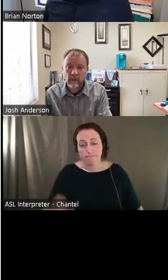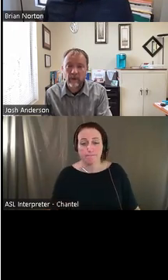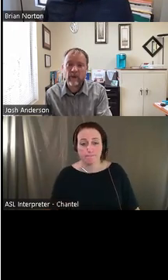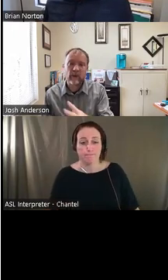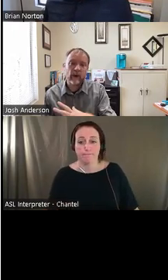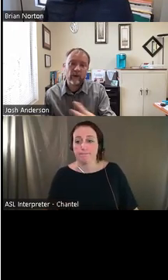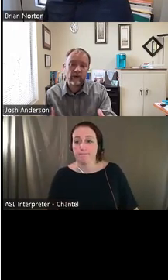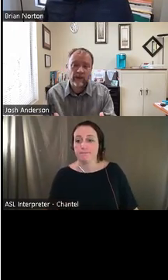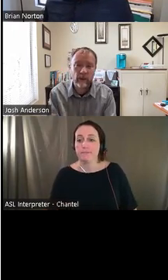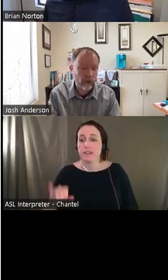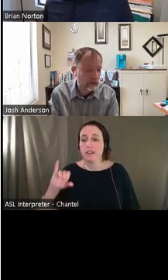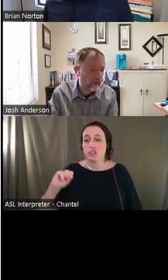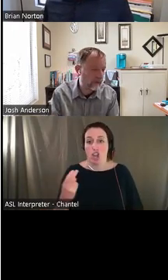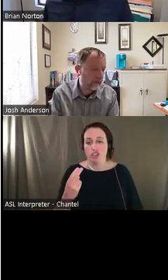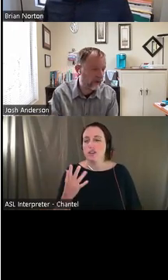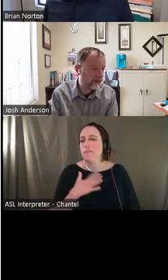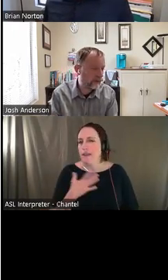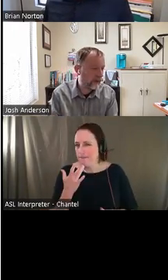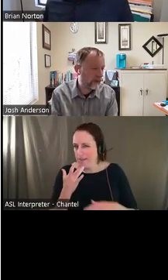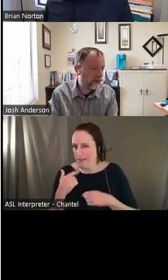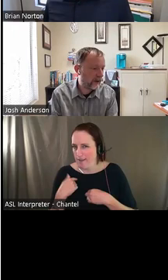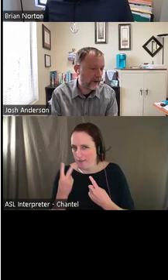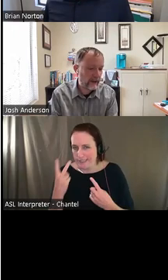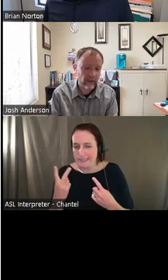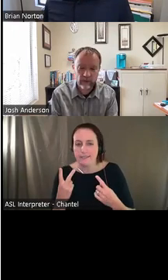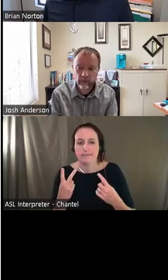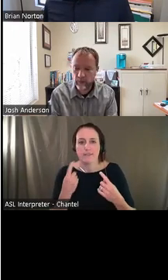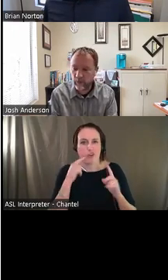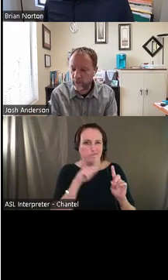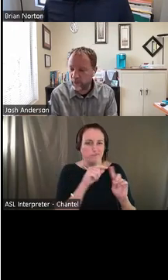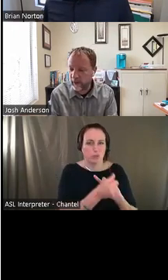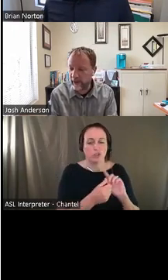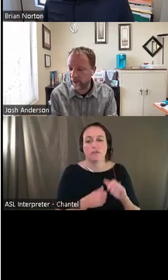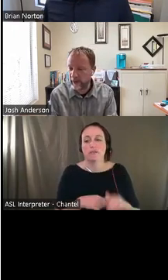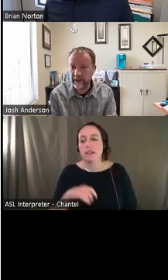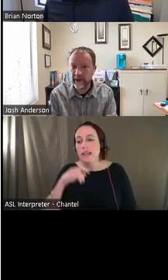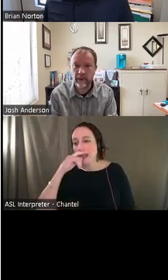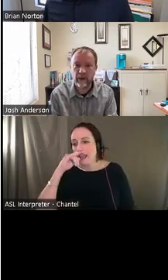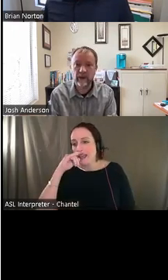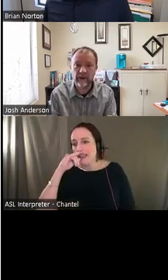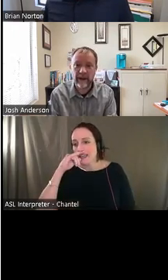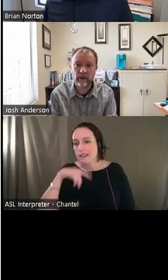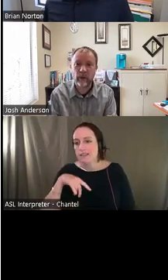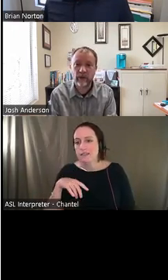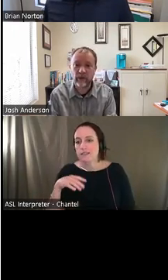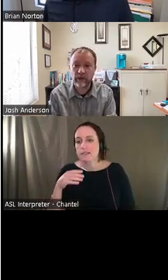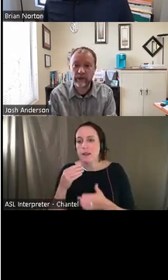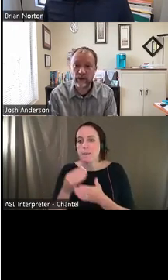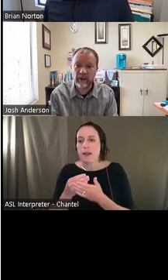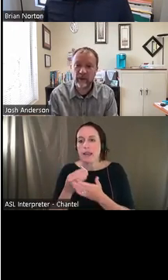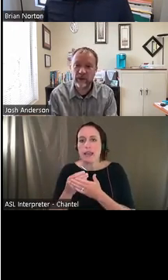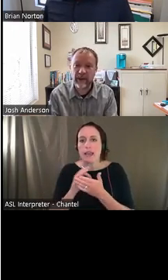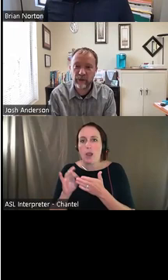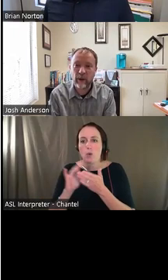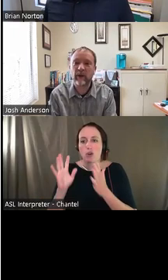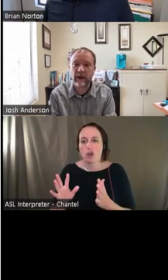I think my favorite one I've ever seen anyone use on this is, uh, a kid's bank money counter attached to it so that it just